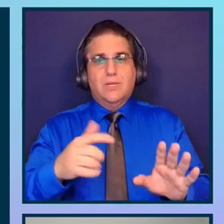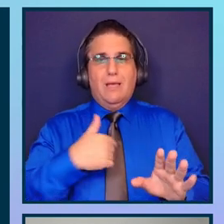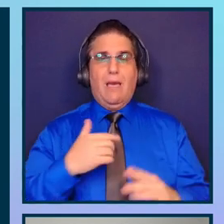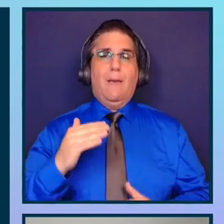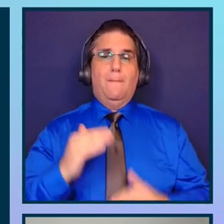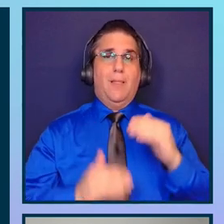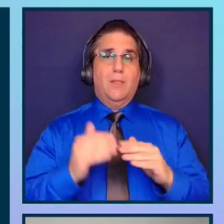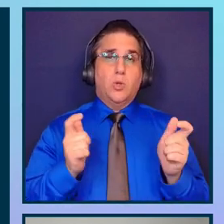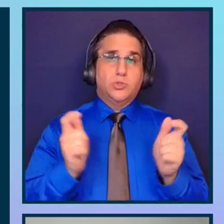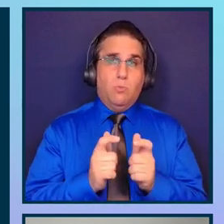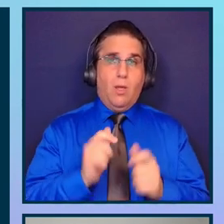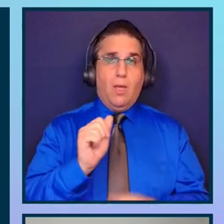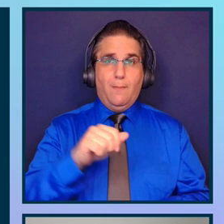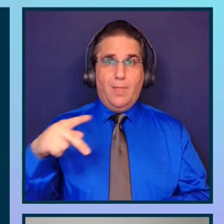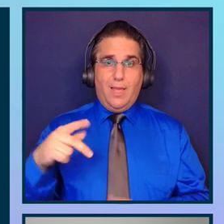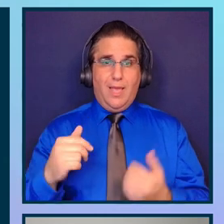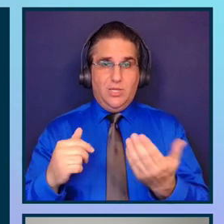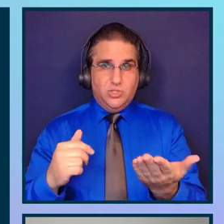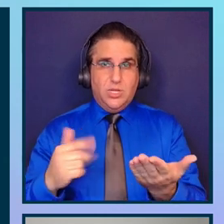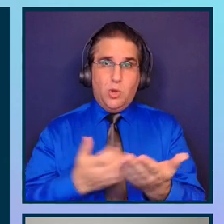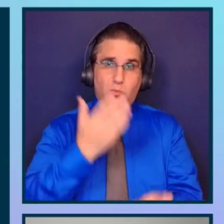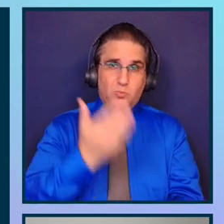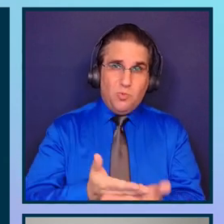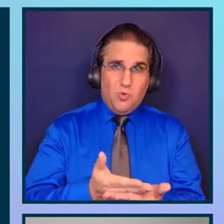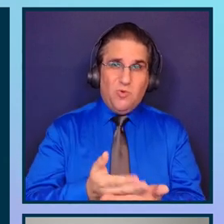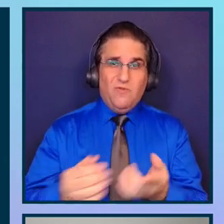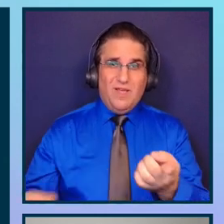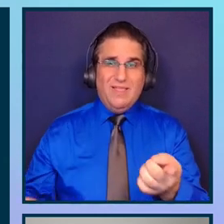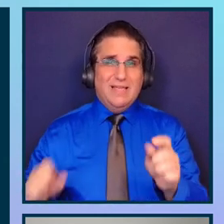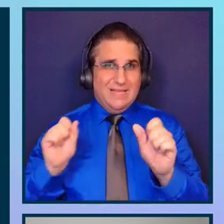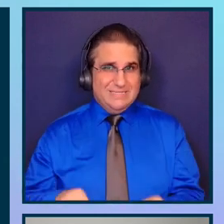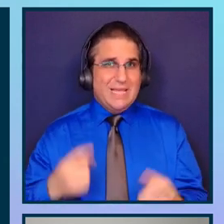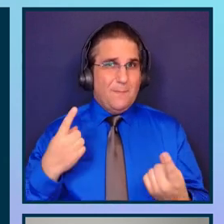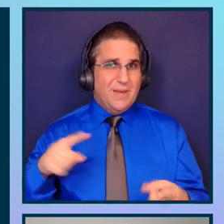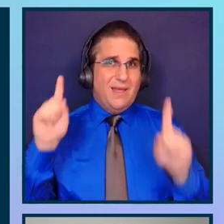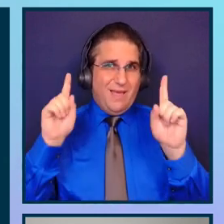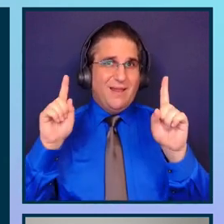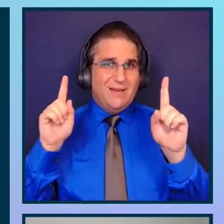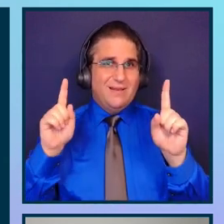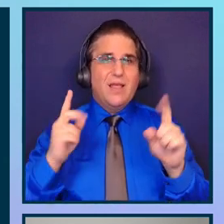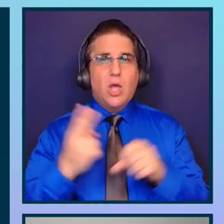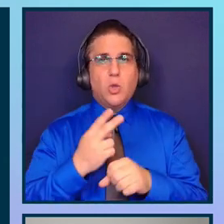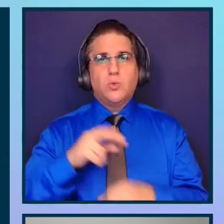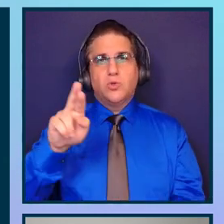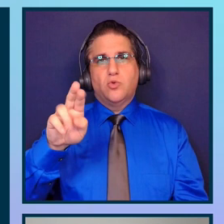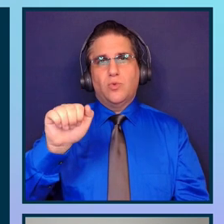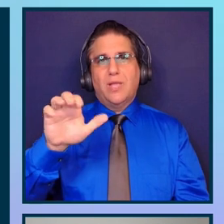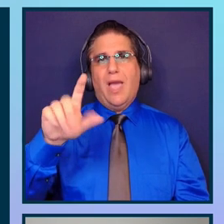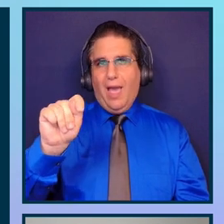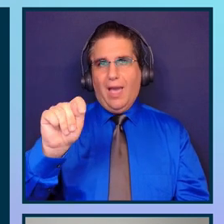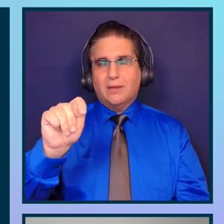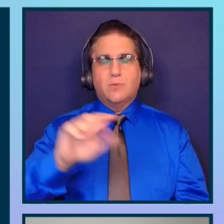a small application to prove that this can be done. I did it in React. Don't worry about